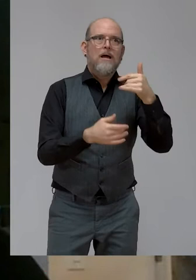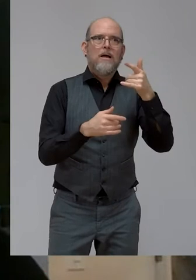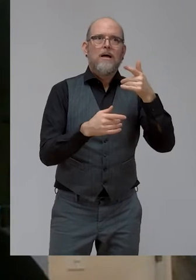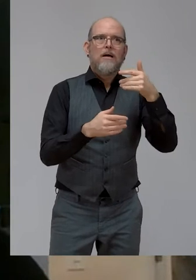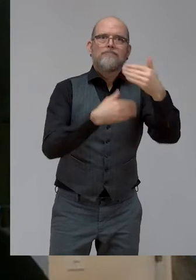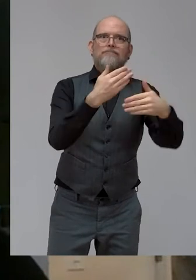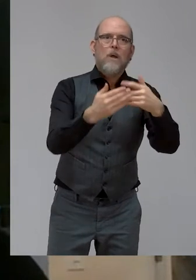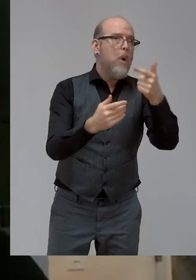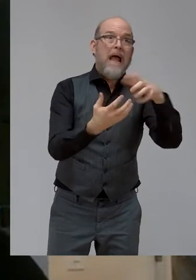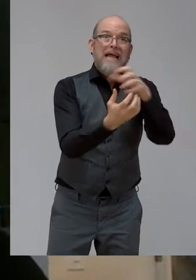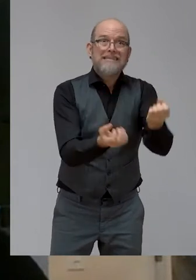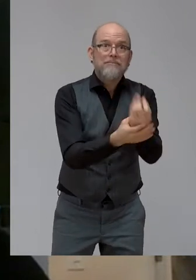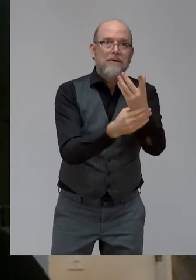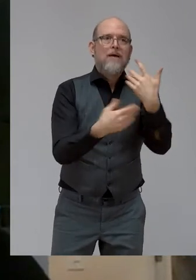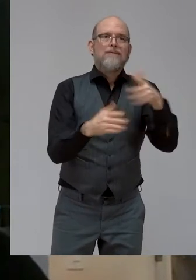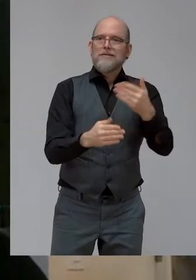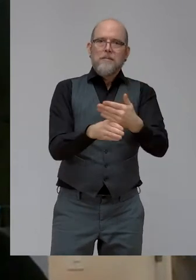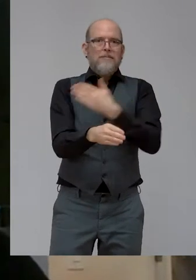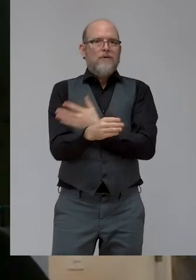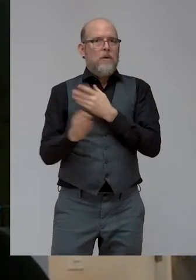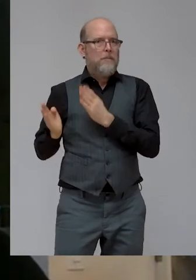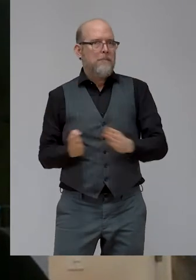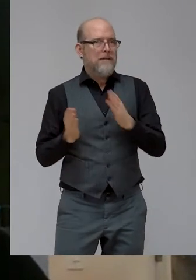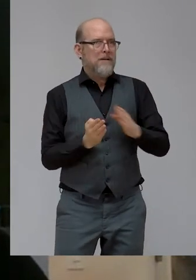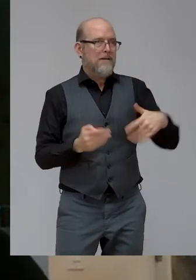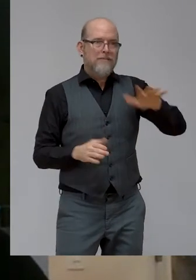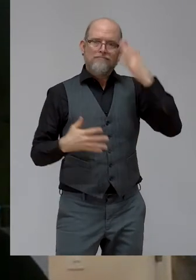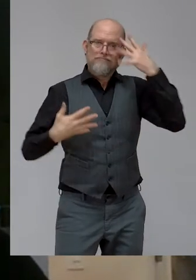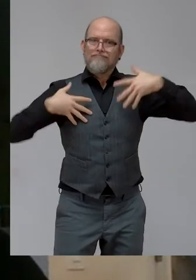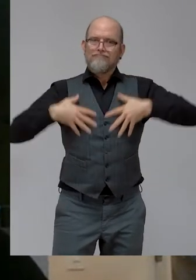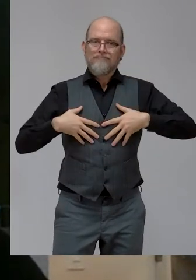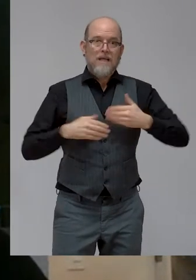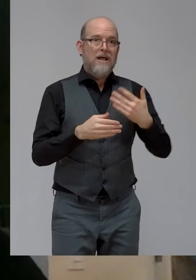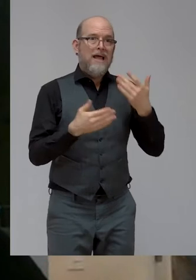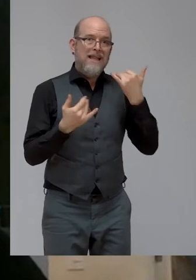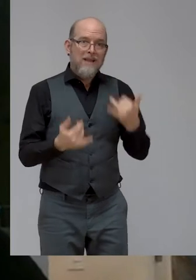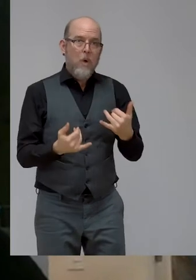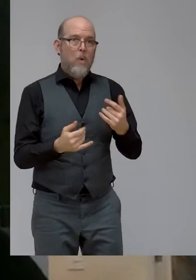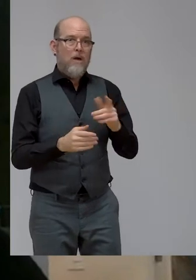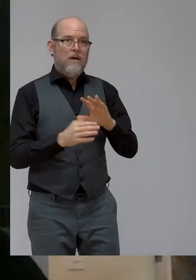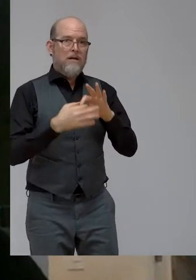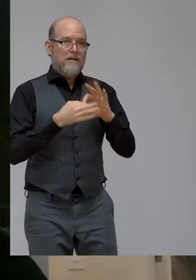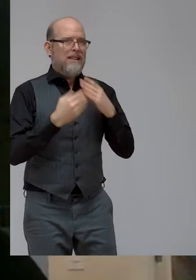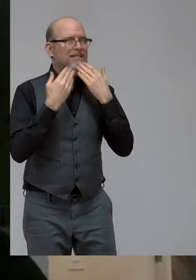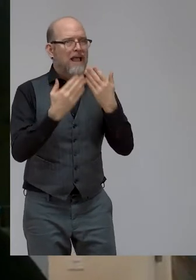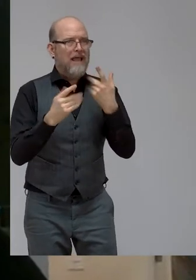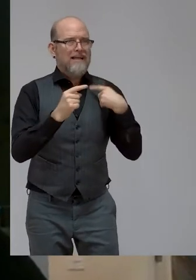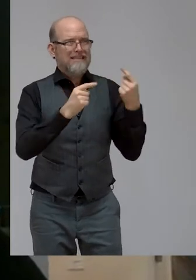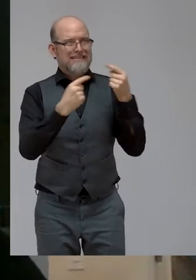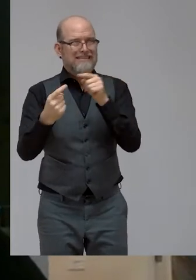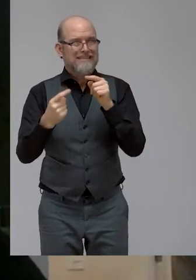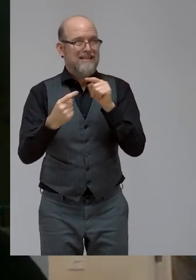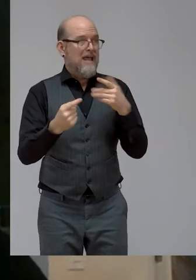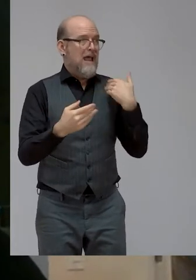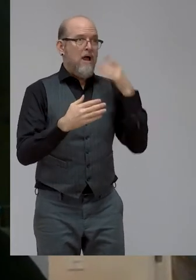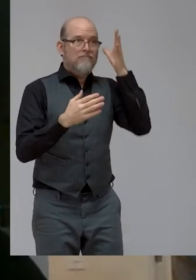ensure that no one is left behind. Thank you for including me in this incredibly critical discussion. I look forward to